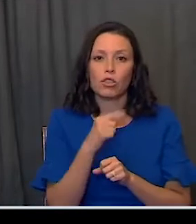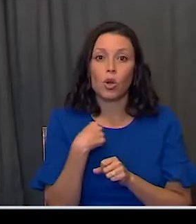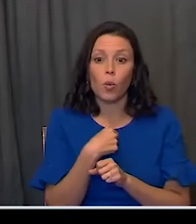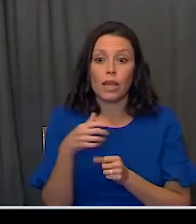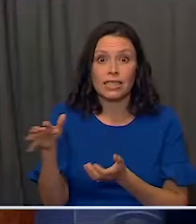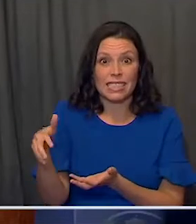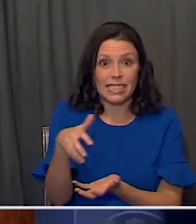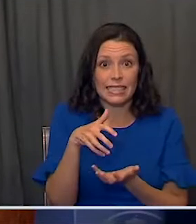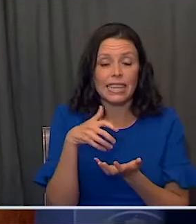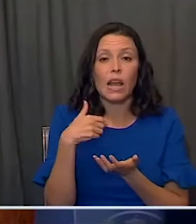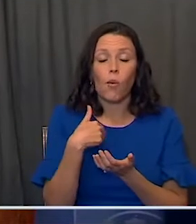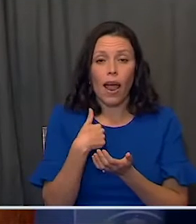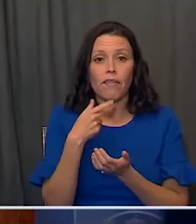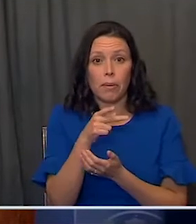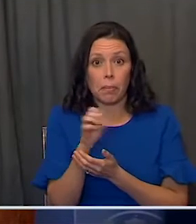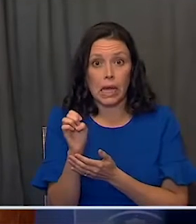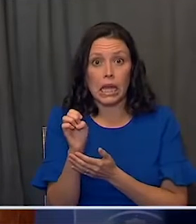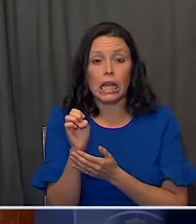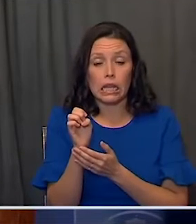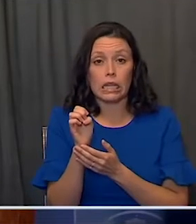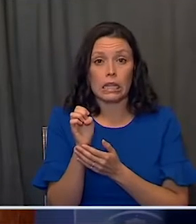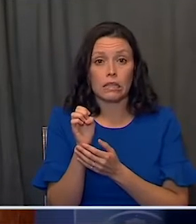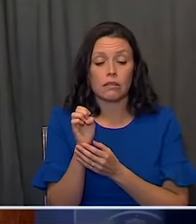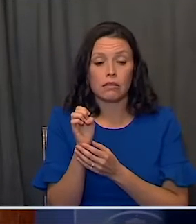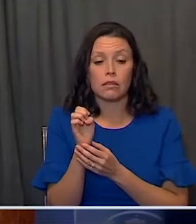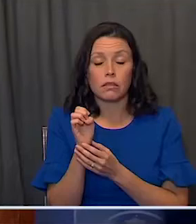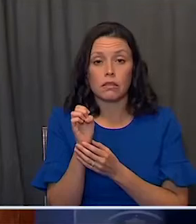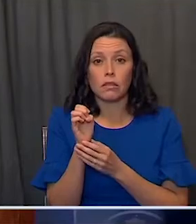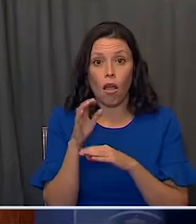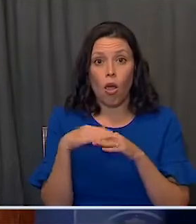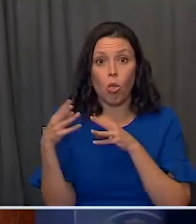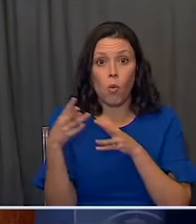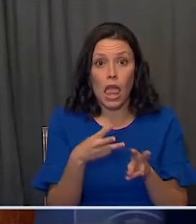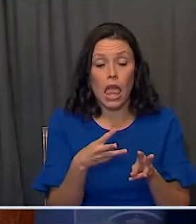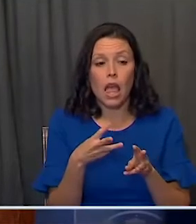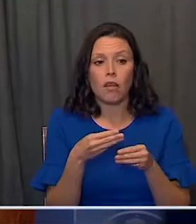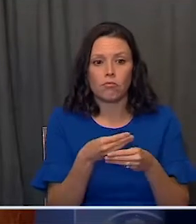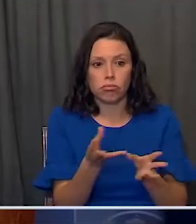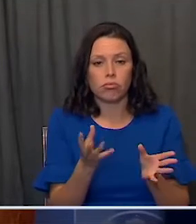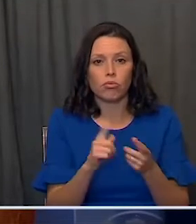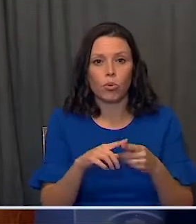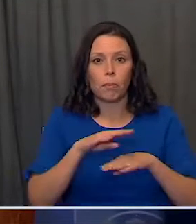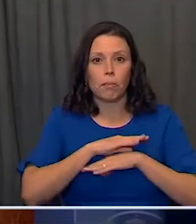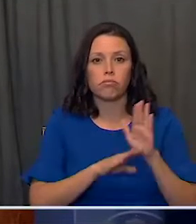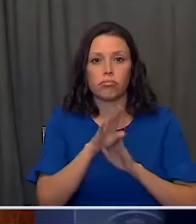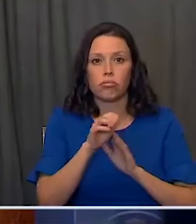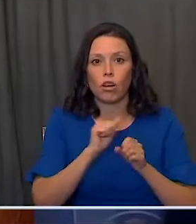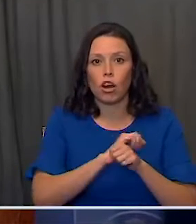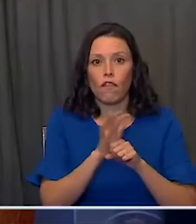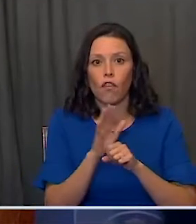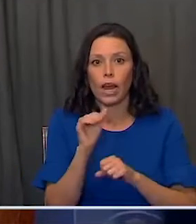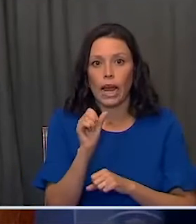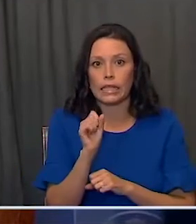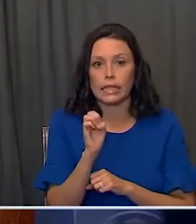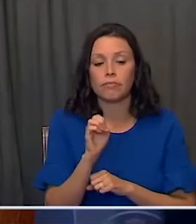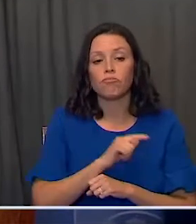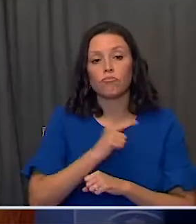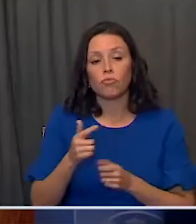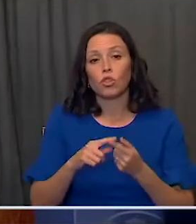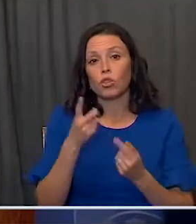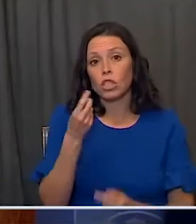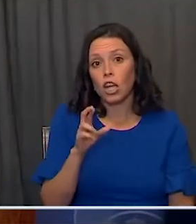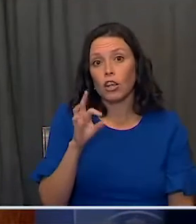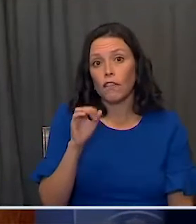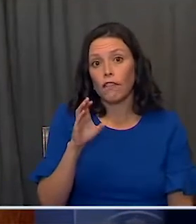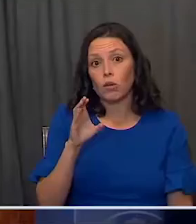either procuring and we have a PPE on the way to meet the surging cases. I'll turn it over to Dr. Fauci